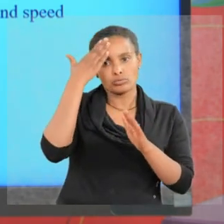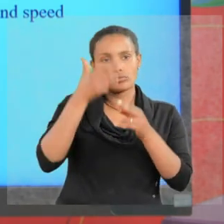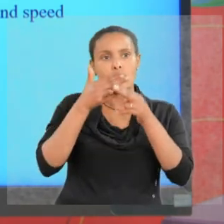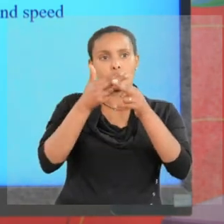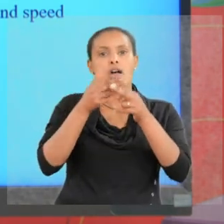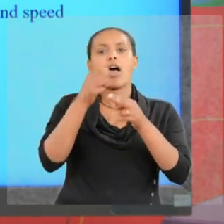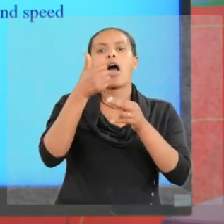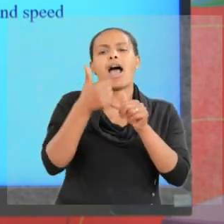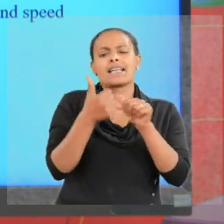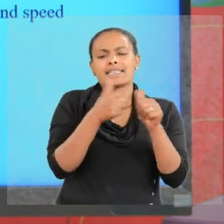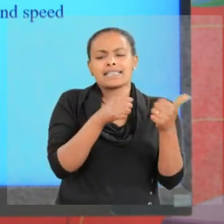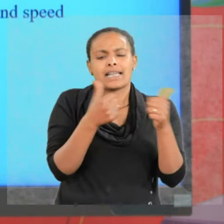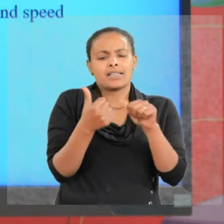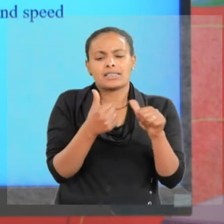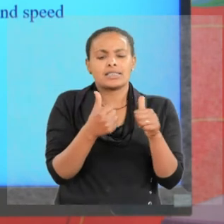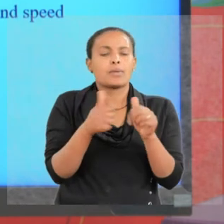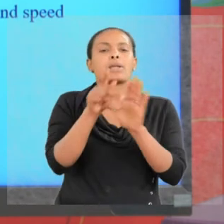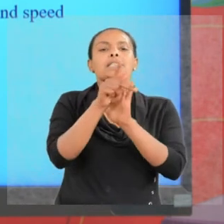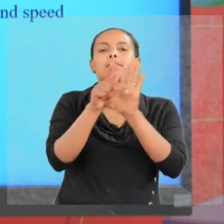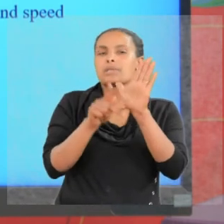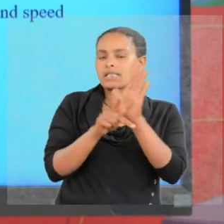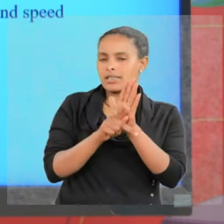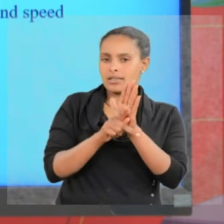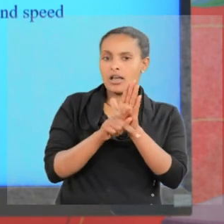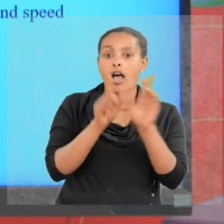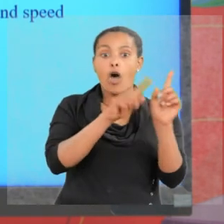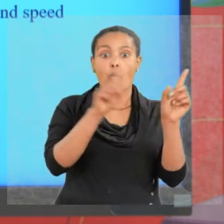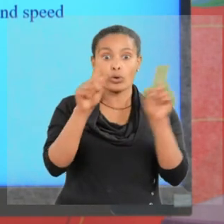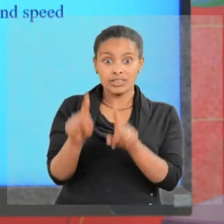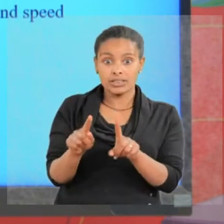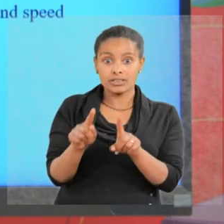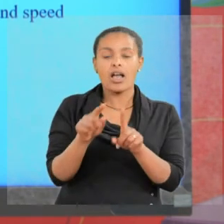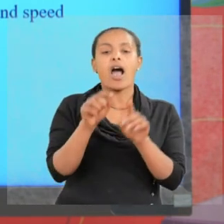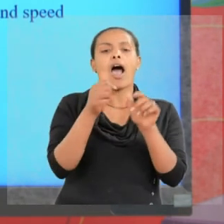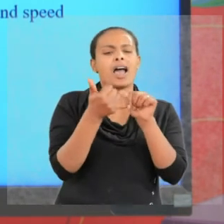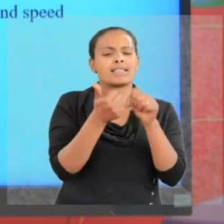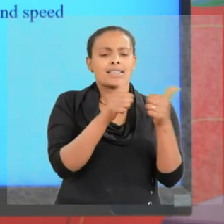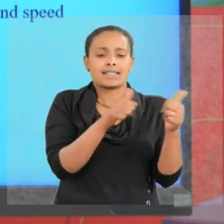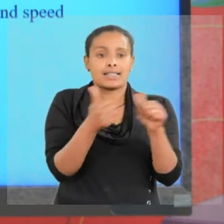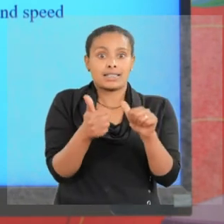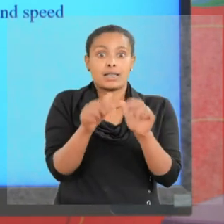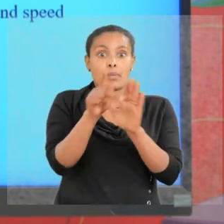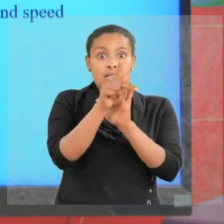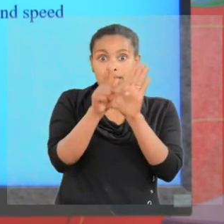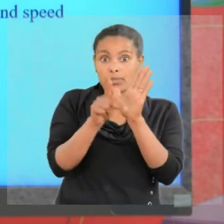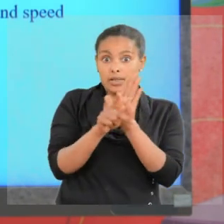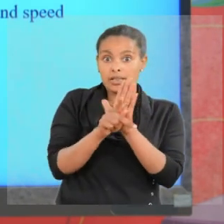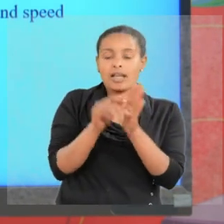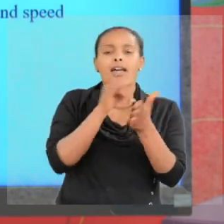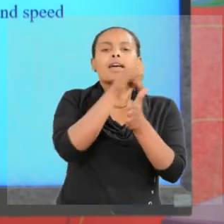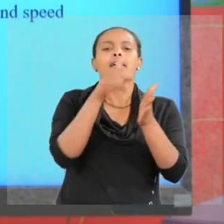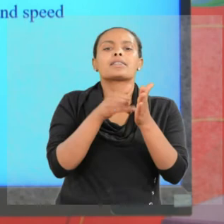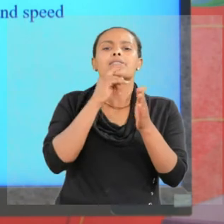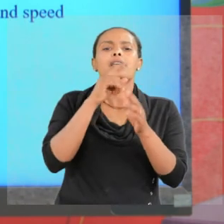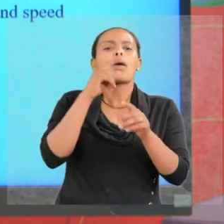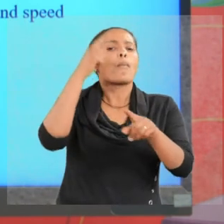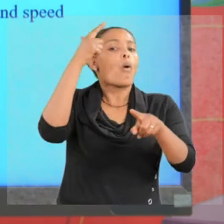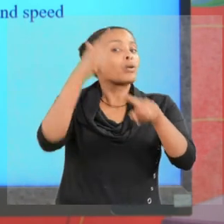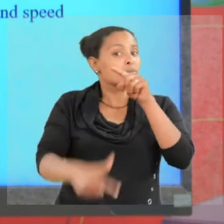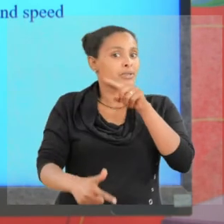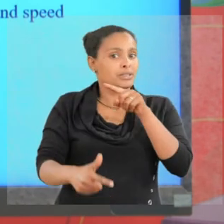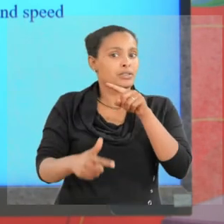principle. According to uncertainty principle, it is impossible